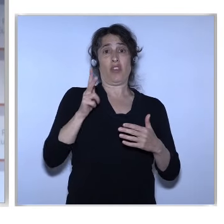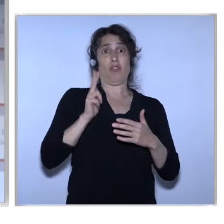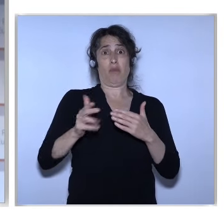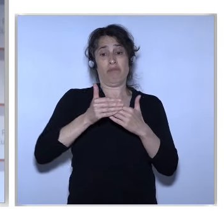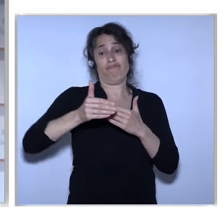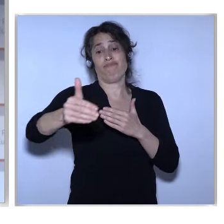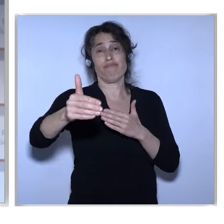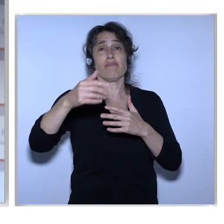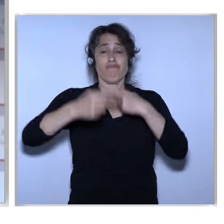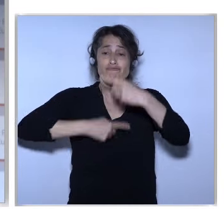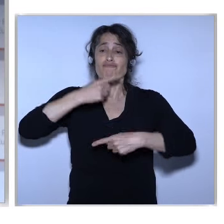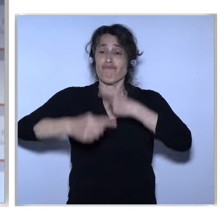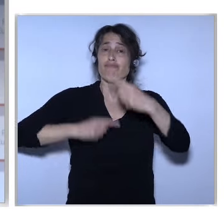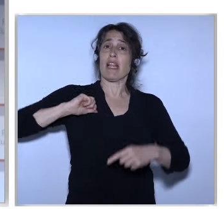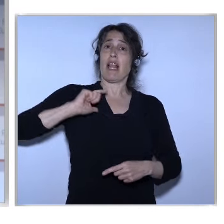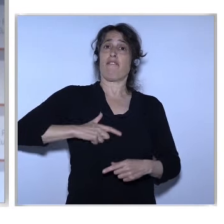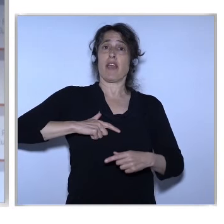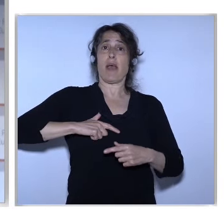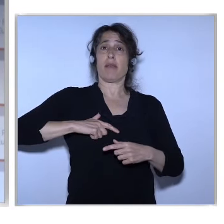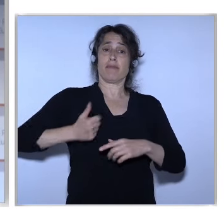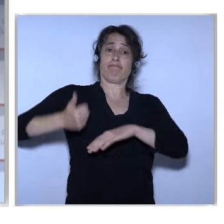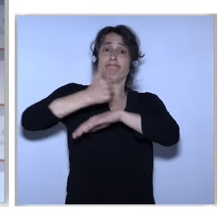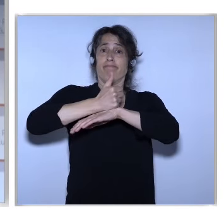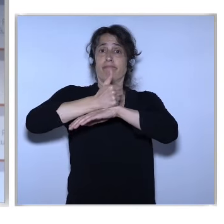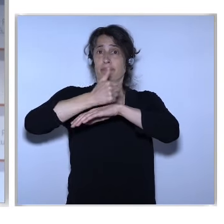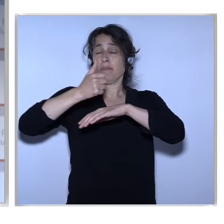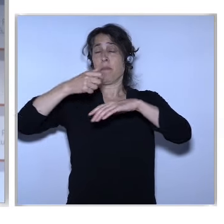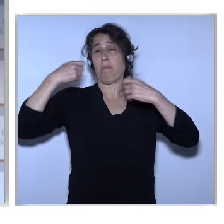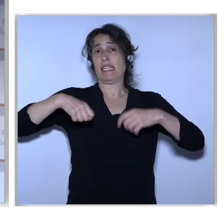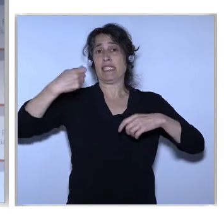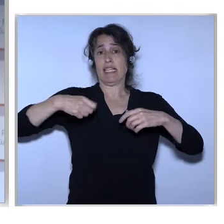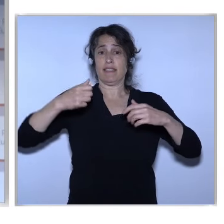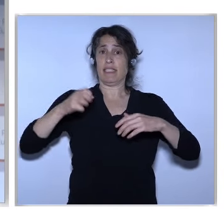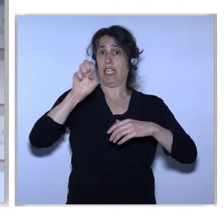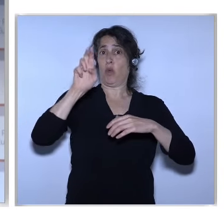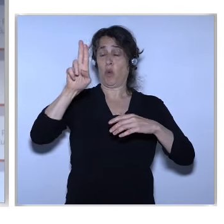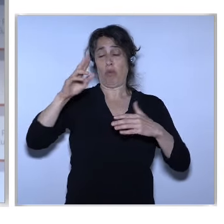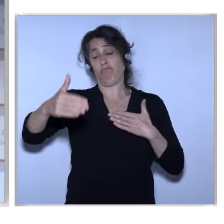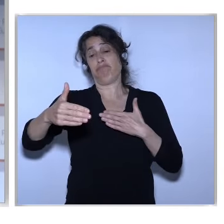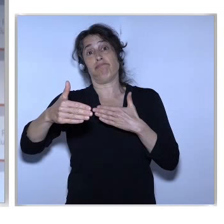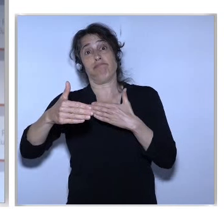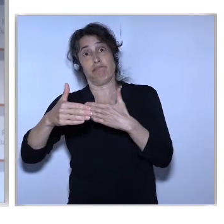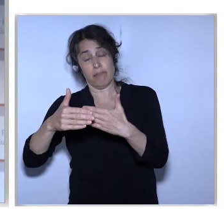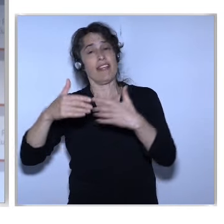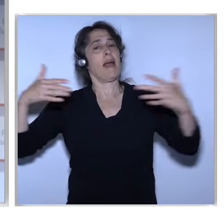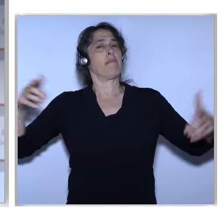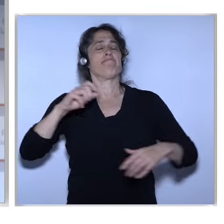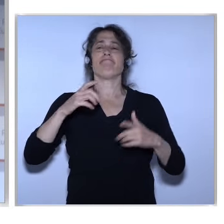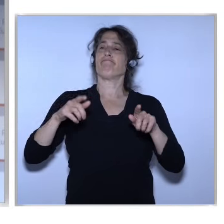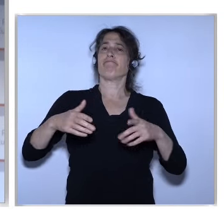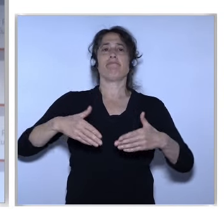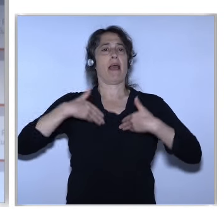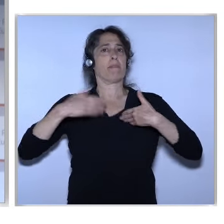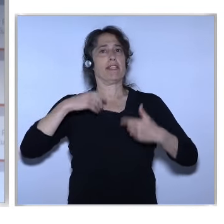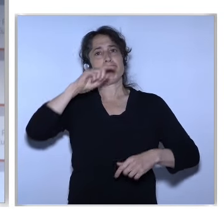Until the last minute of our presidency But already now We can be proud of the results